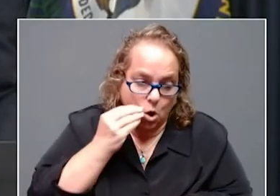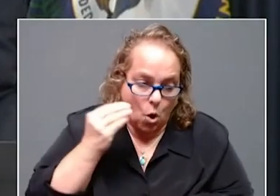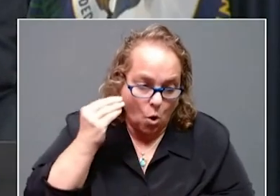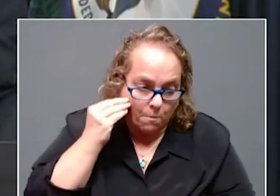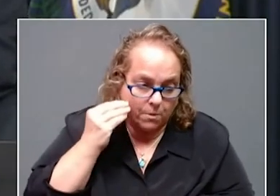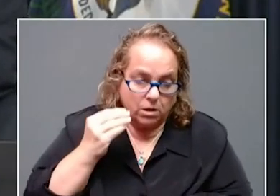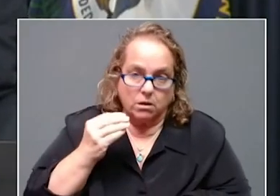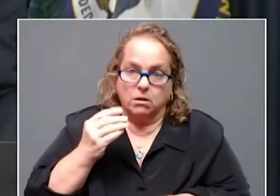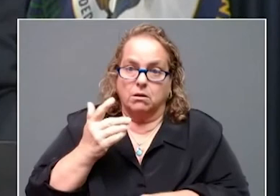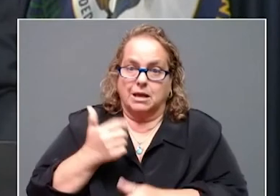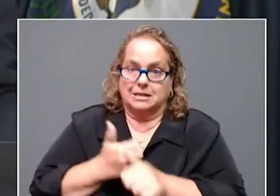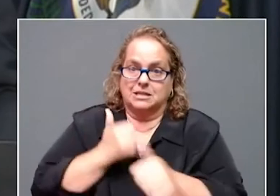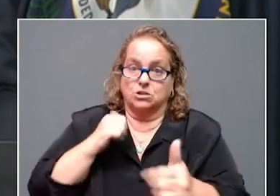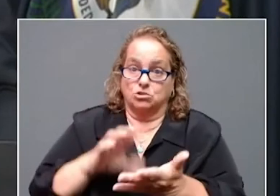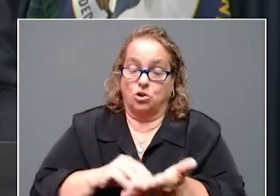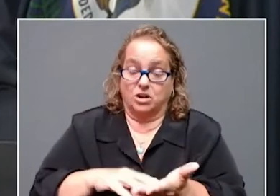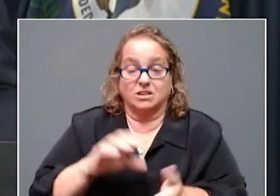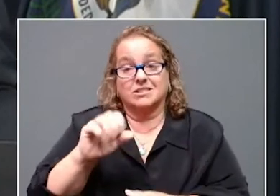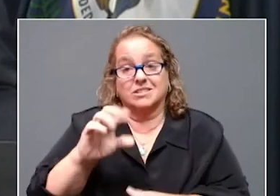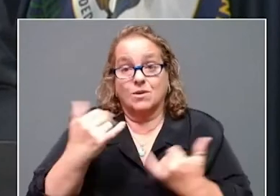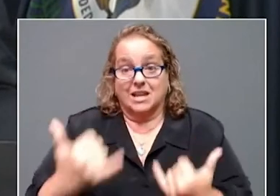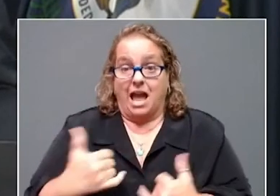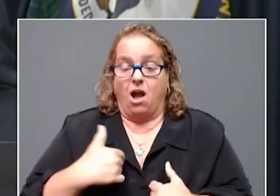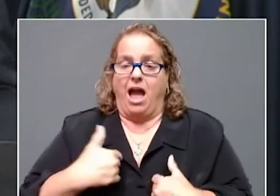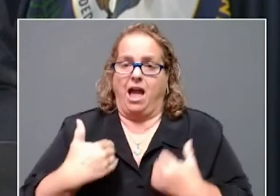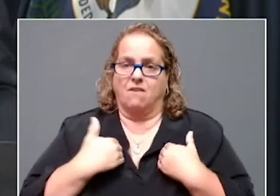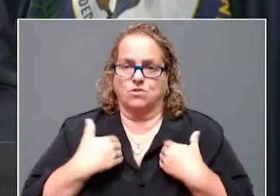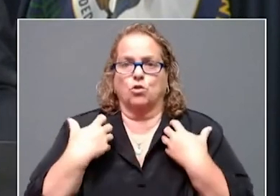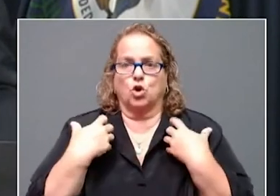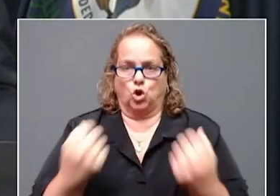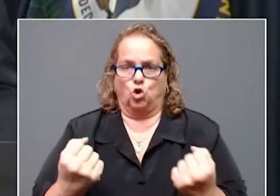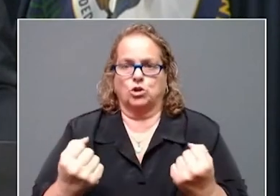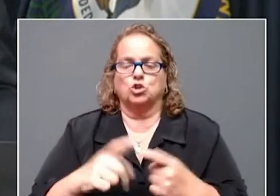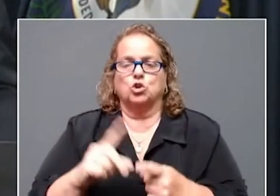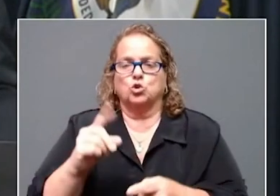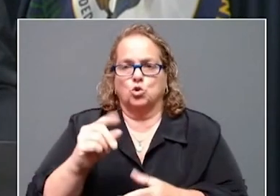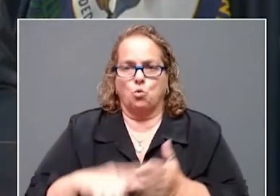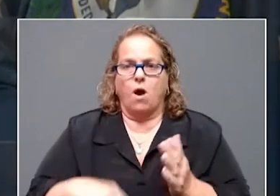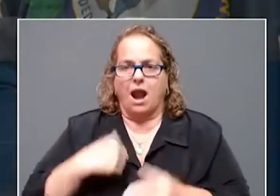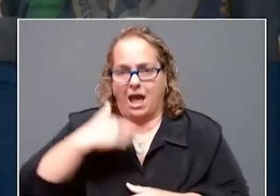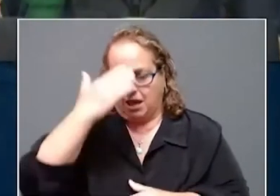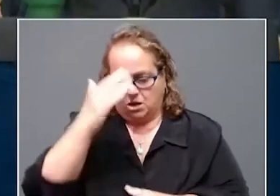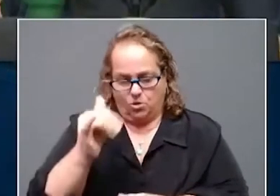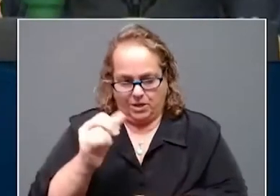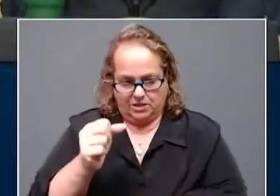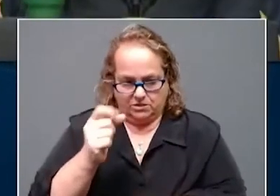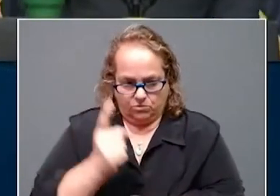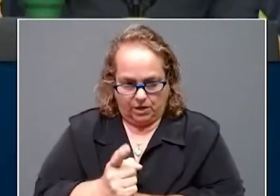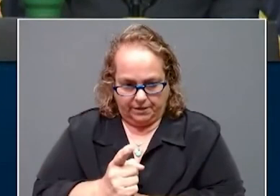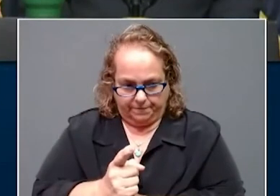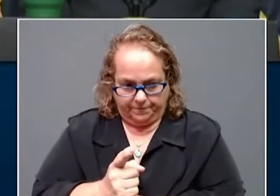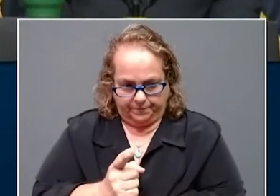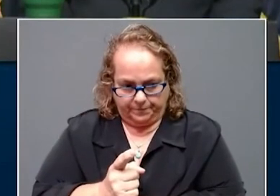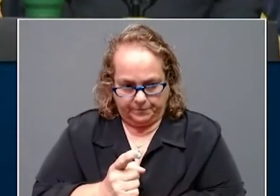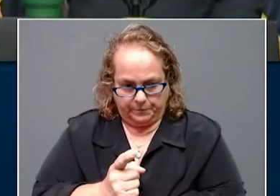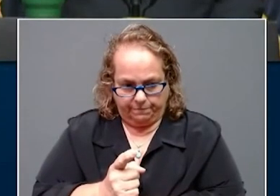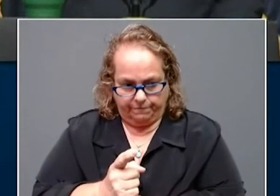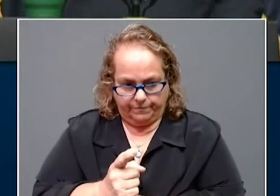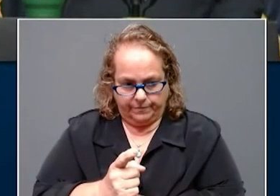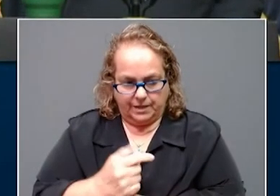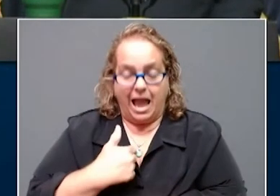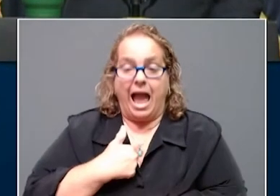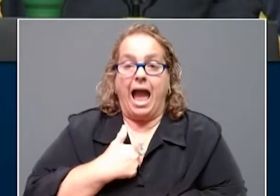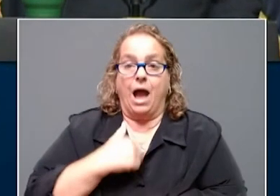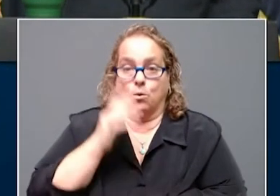today I'm signing an executive order that requires, requires that all individuals,